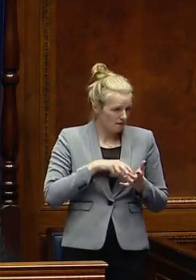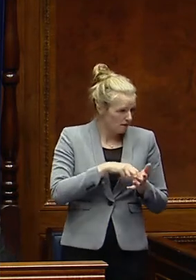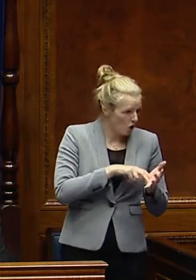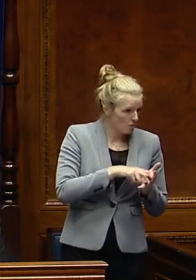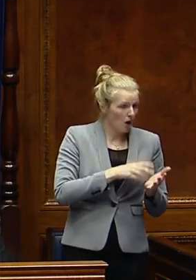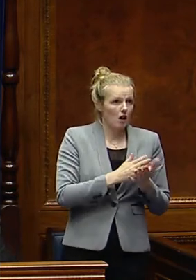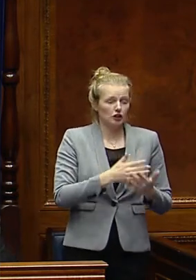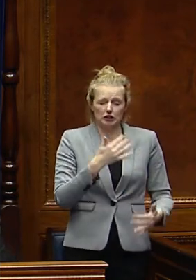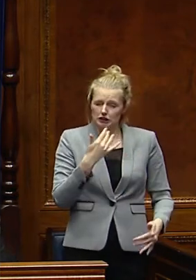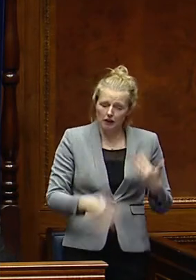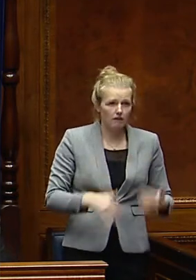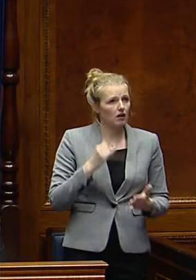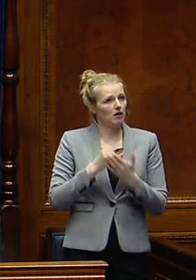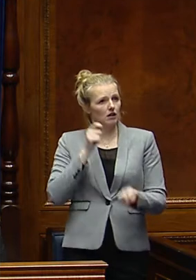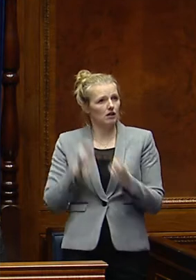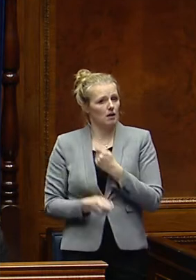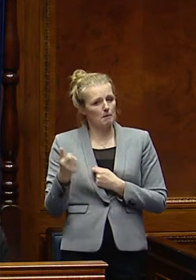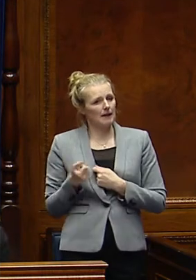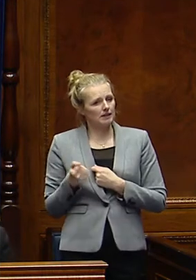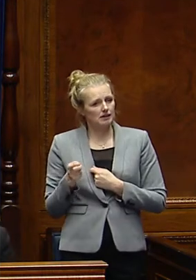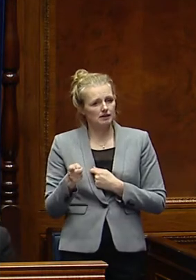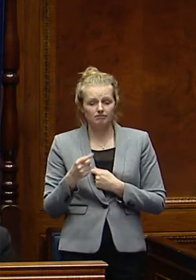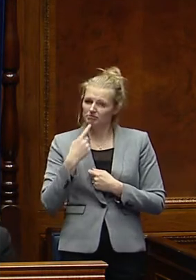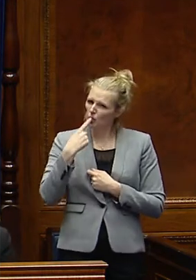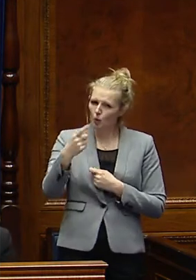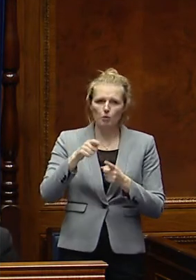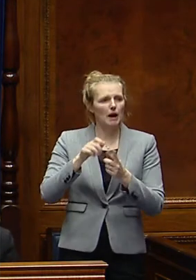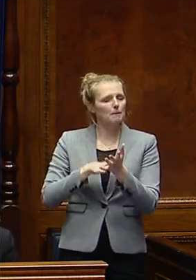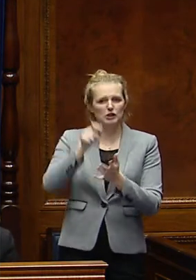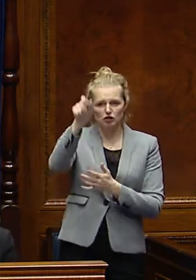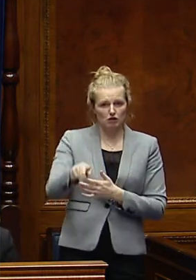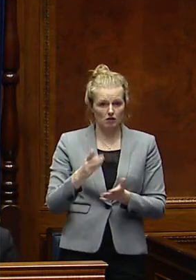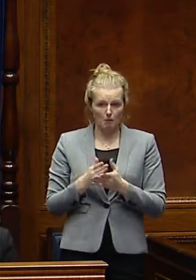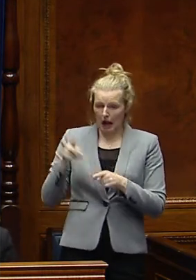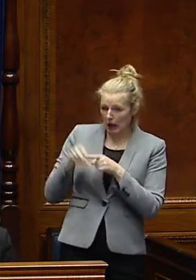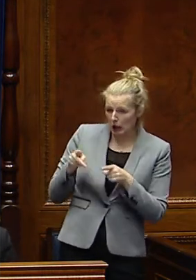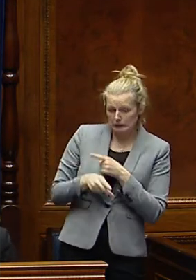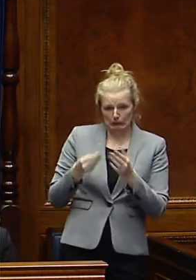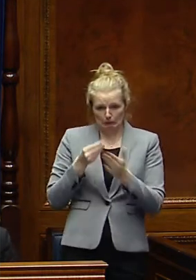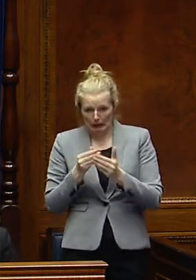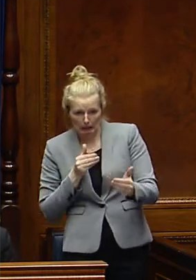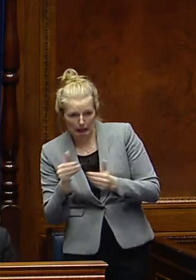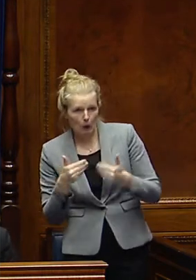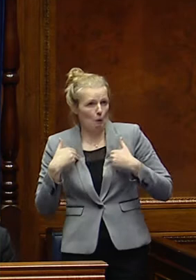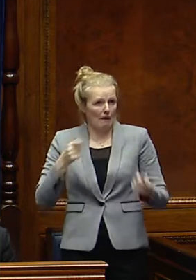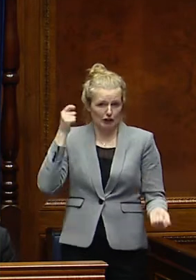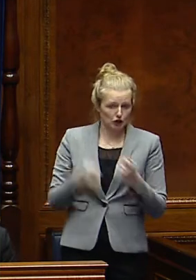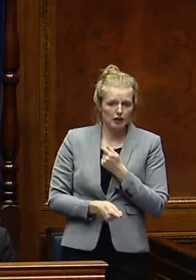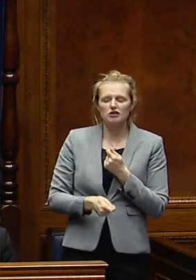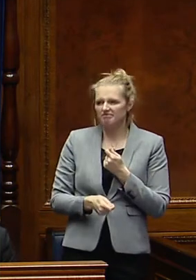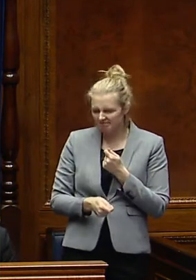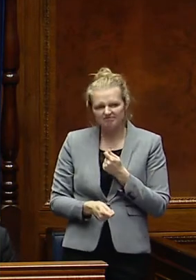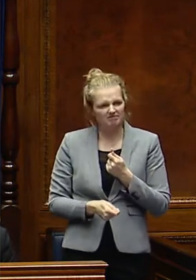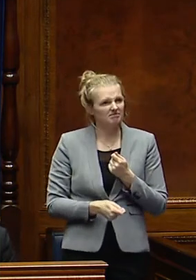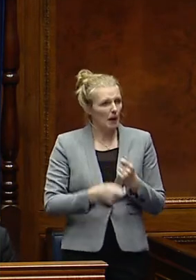our society. And I reiterated to the Prime Minister that austerity and that the attack of welfare changes was